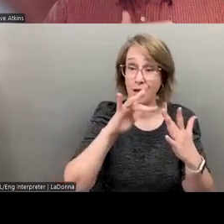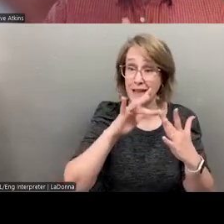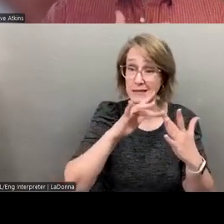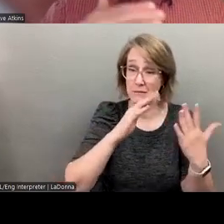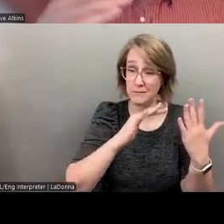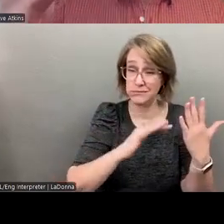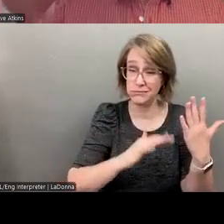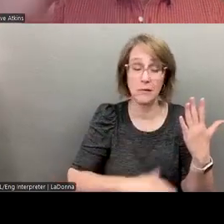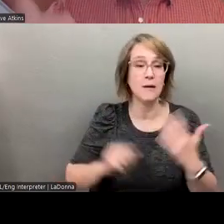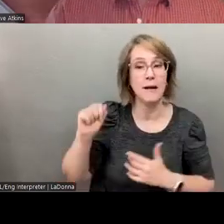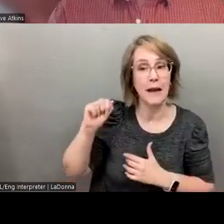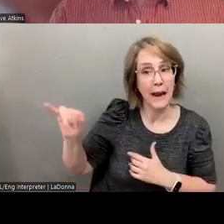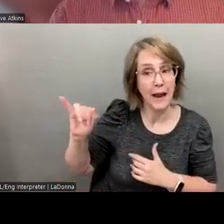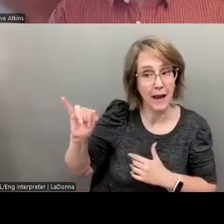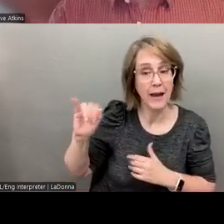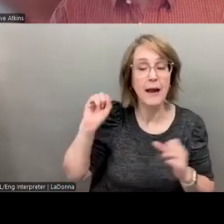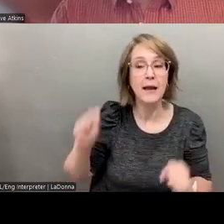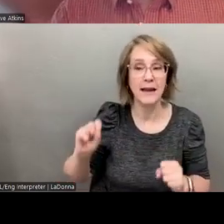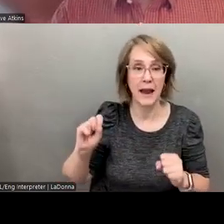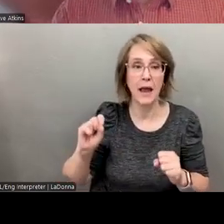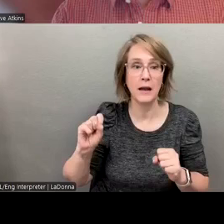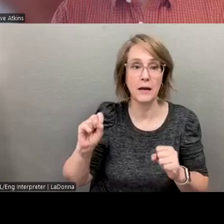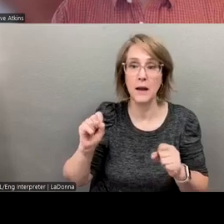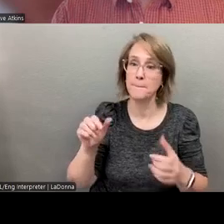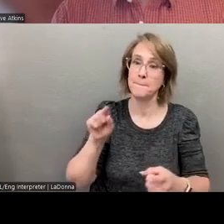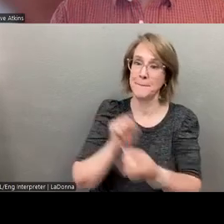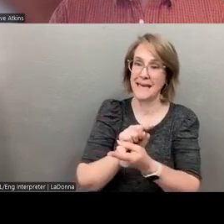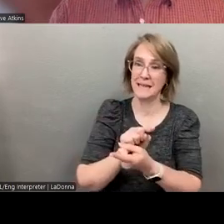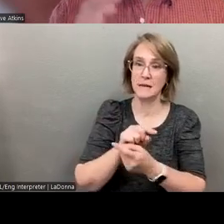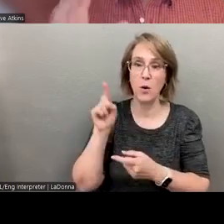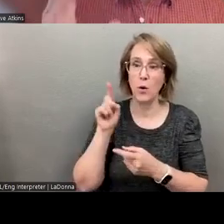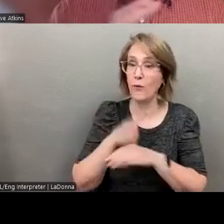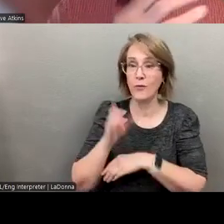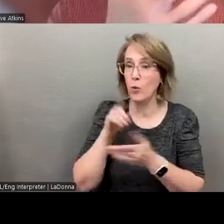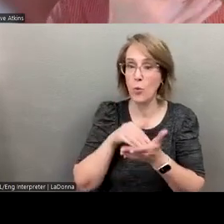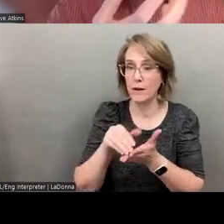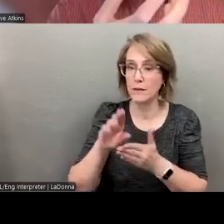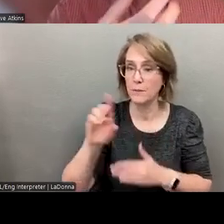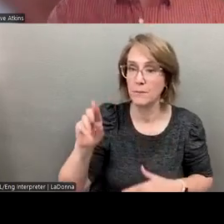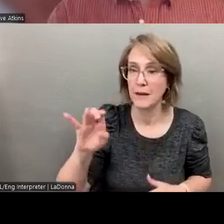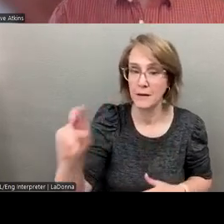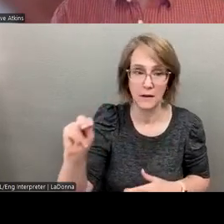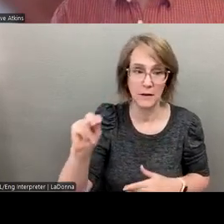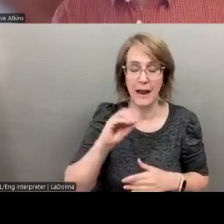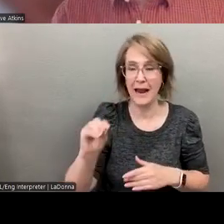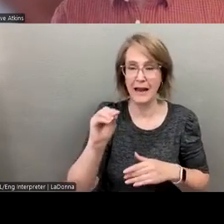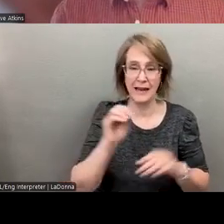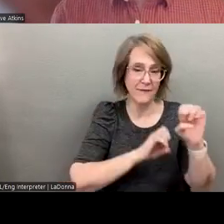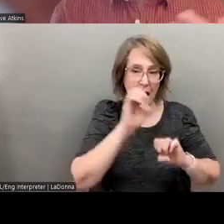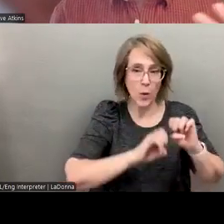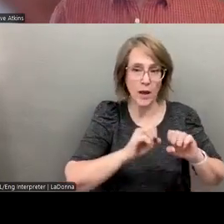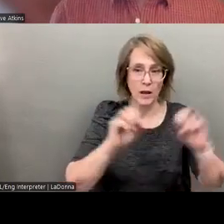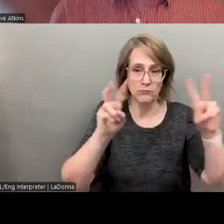AI has the potential to go to that scale of millions of contacts and evaluating and pulling out key information